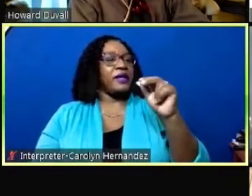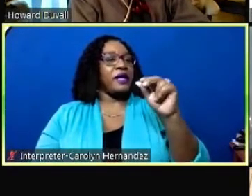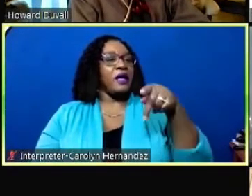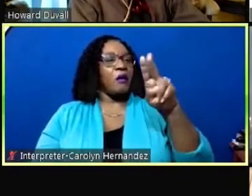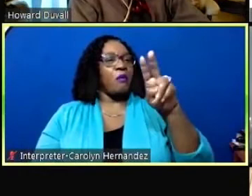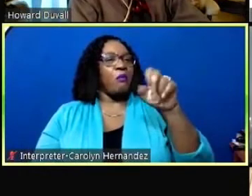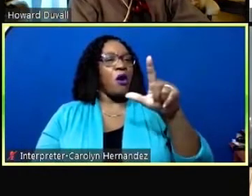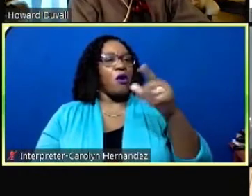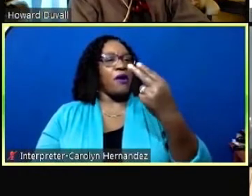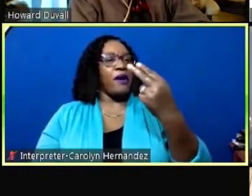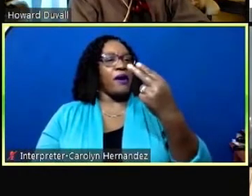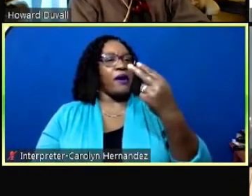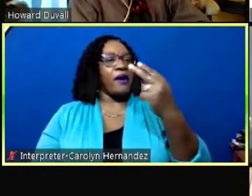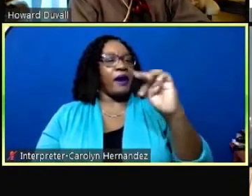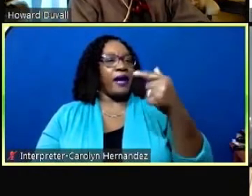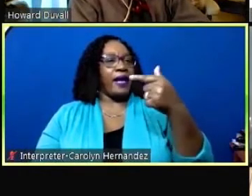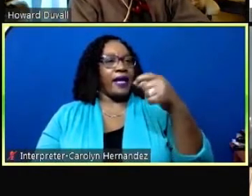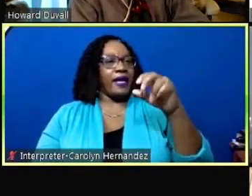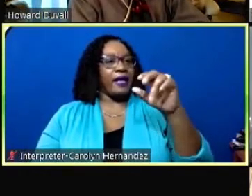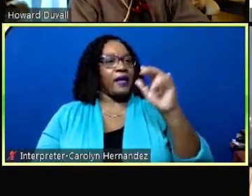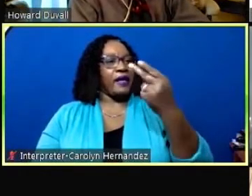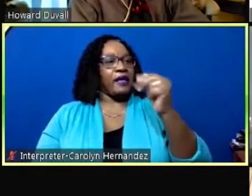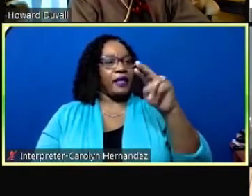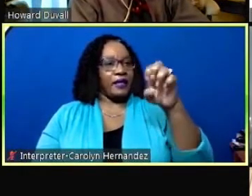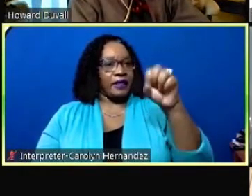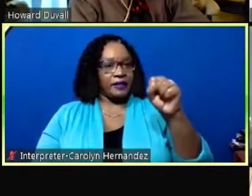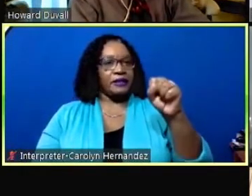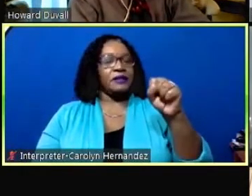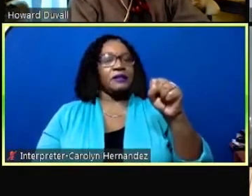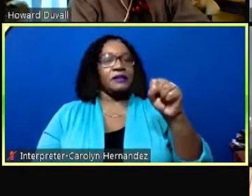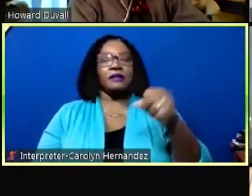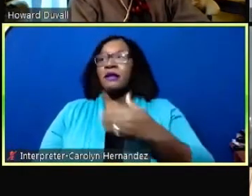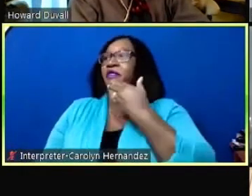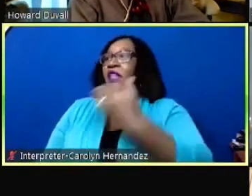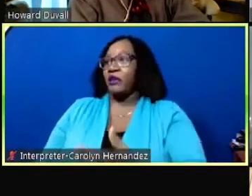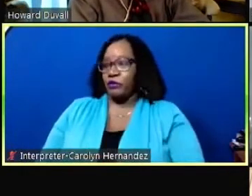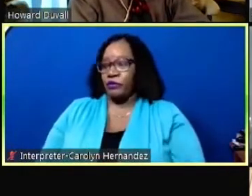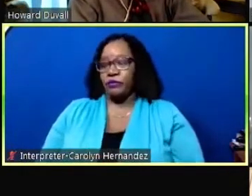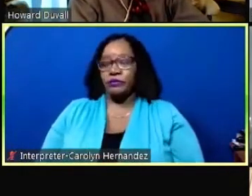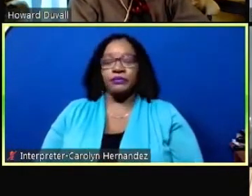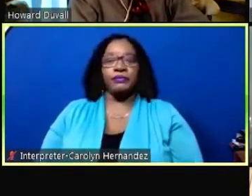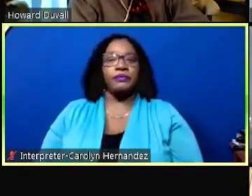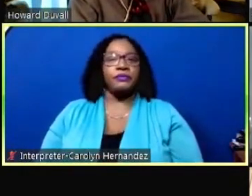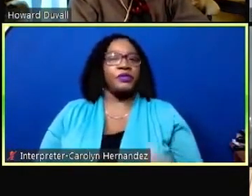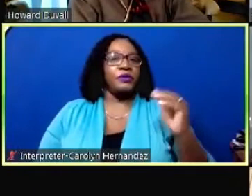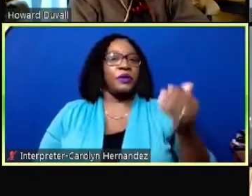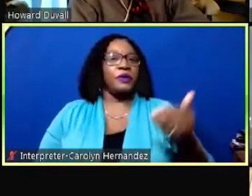haynes who will add the speaker to the meeting now thank you you're welcome